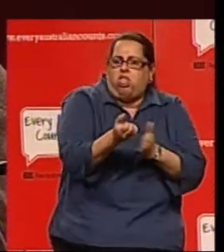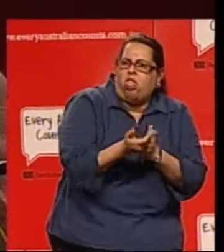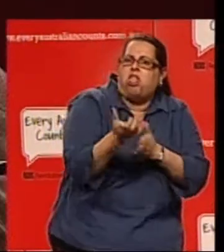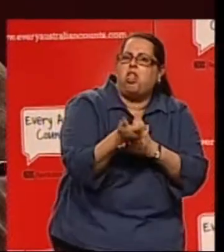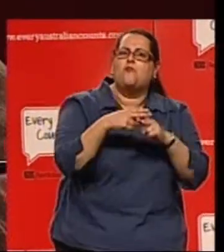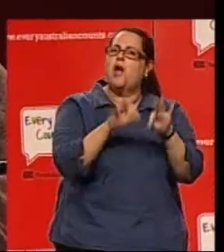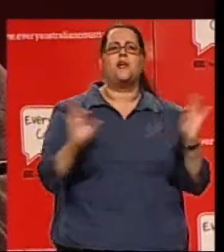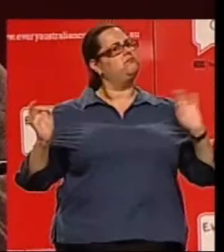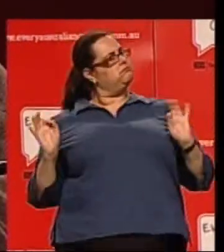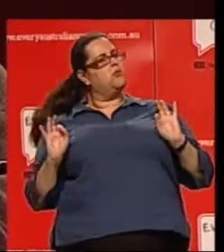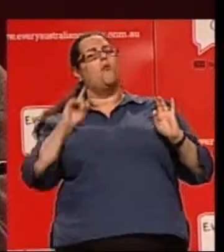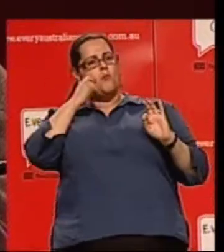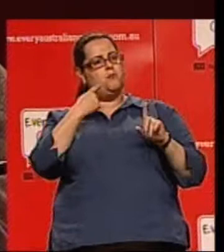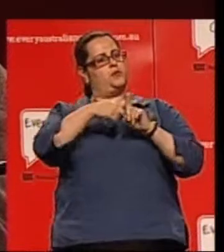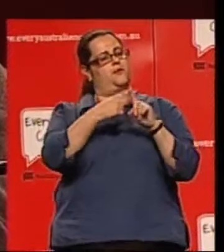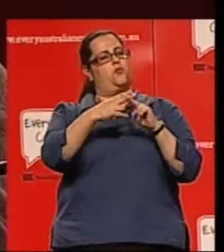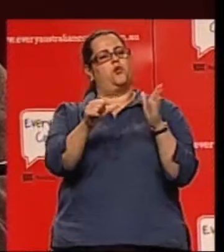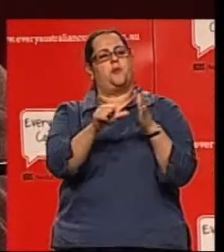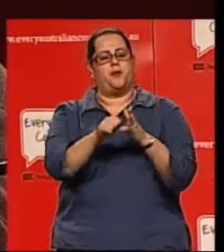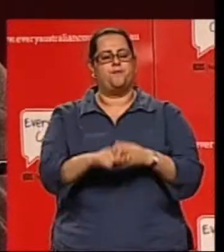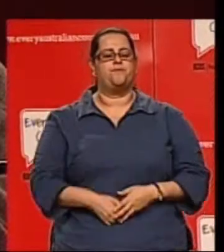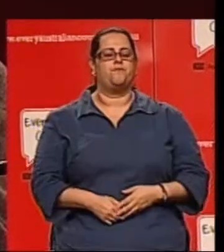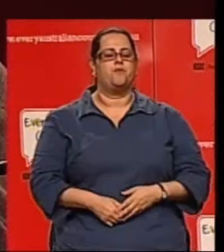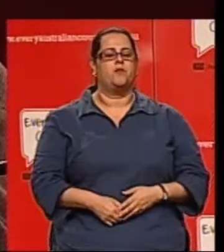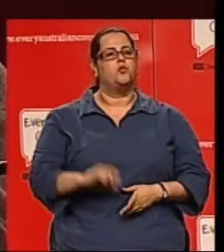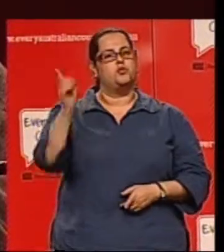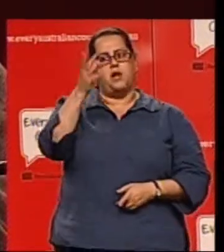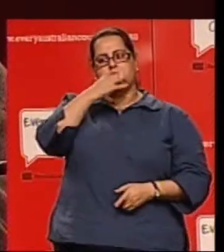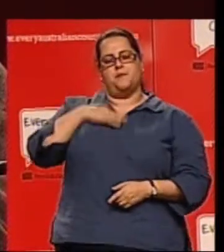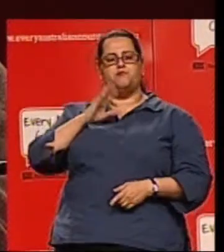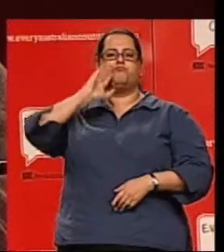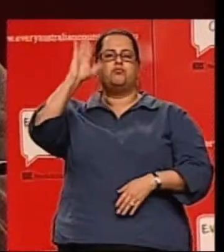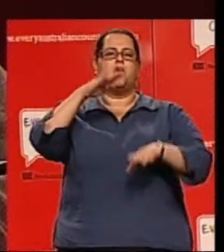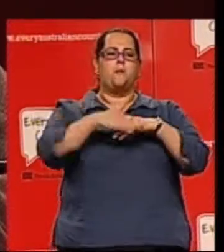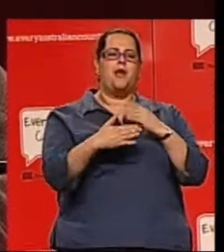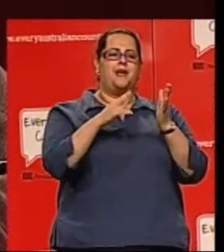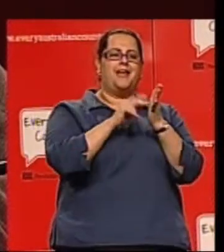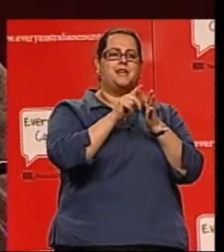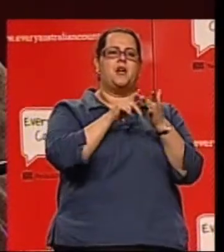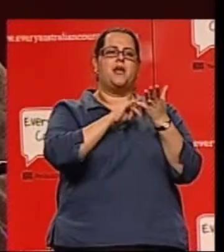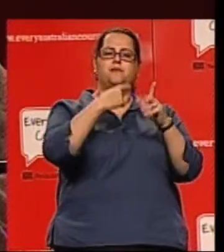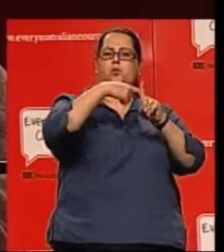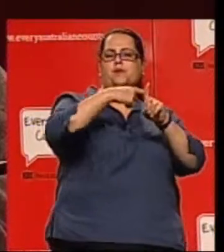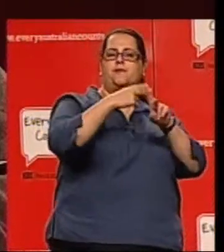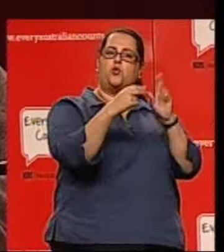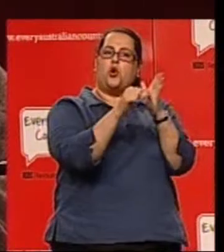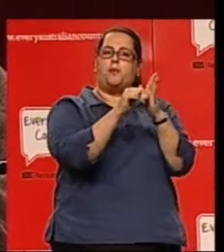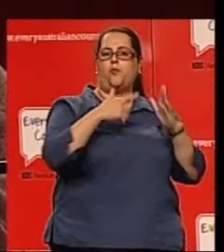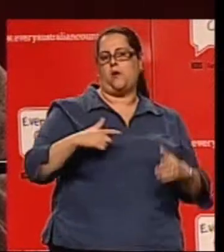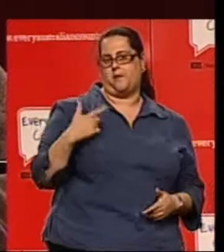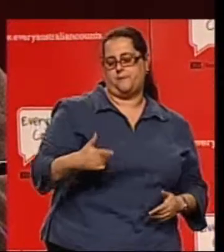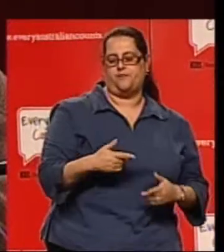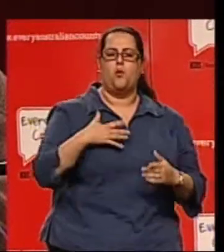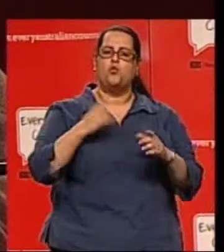Today, I've been asked to speak about the economic cost and benefit of the NDIS. I'm going to talk about two